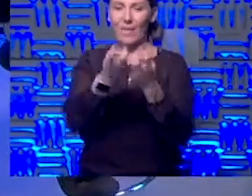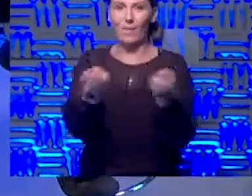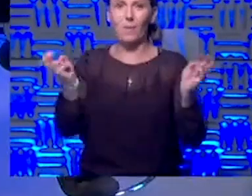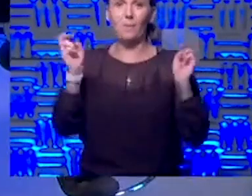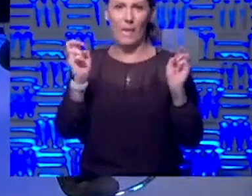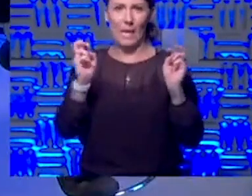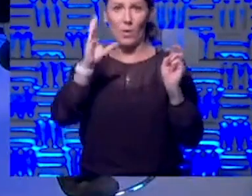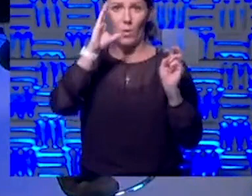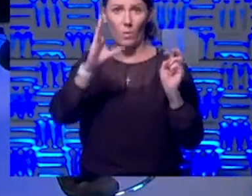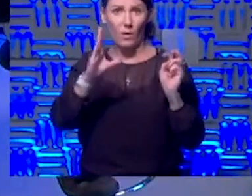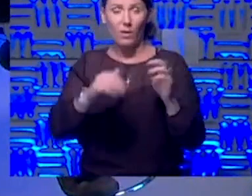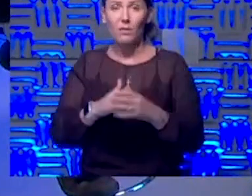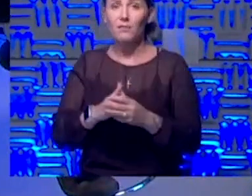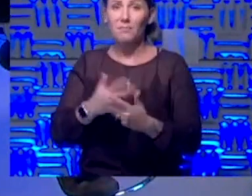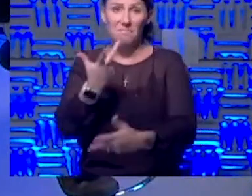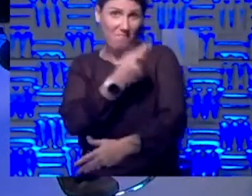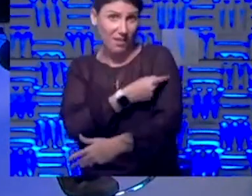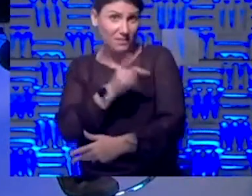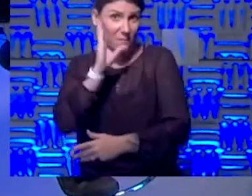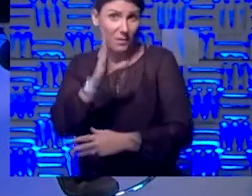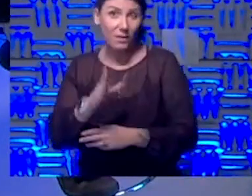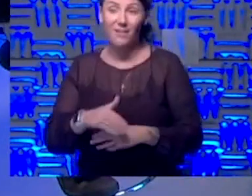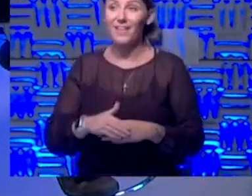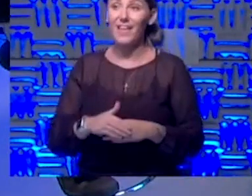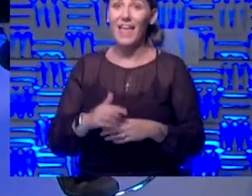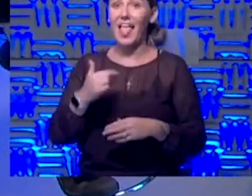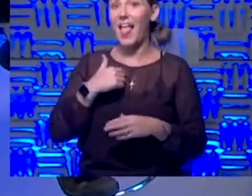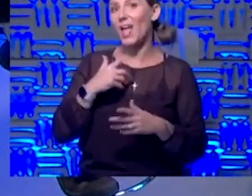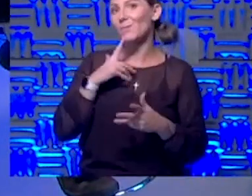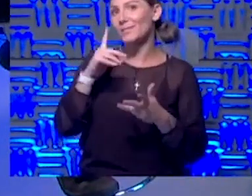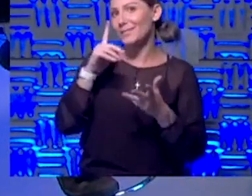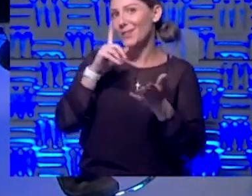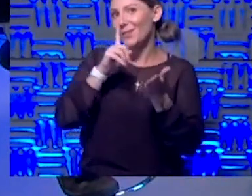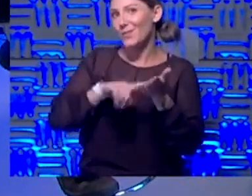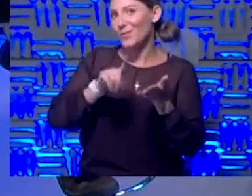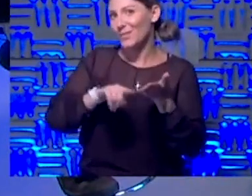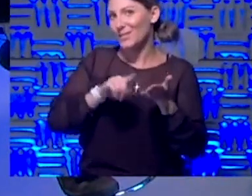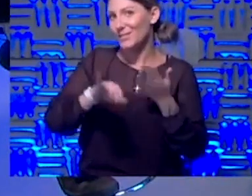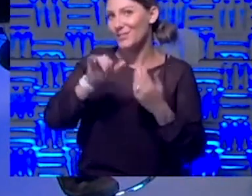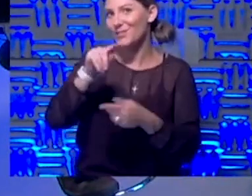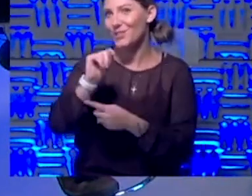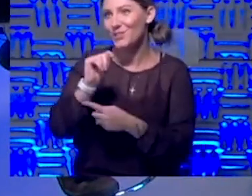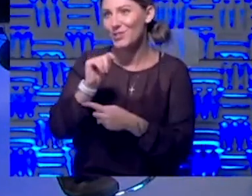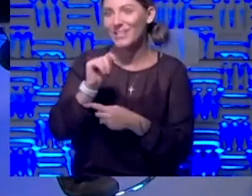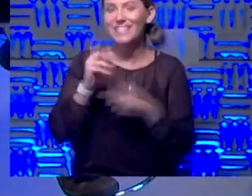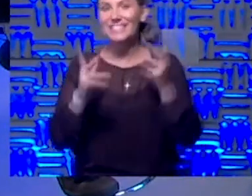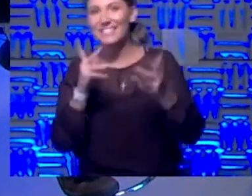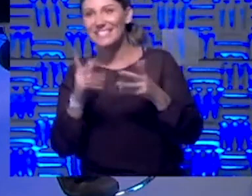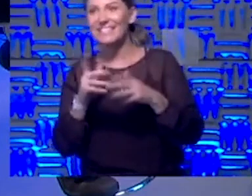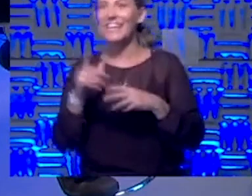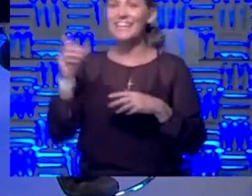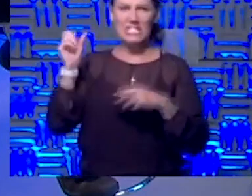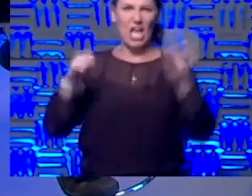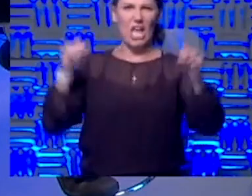pick me. do it. How fast would you do it, Dana? I was going to look it up. Lance has gotten his head up. Yeah, that's right. Frontiers.org.